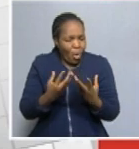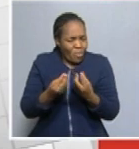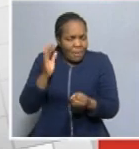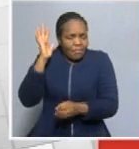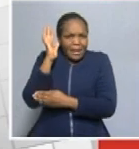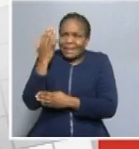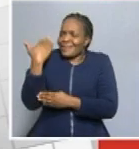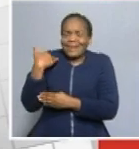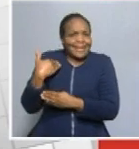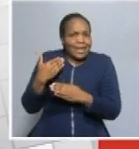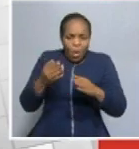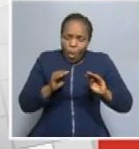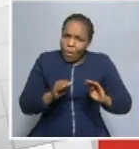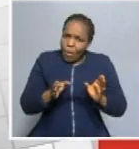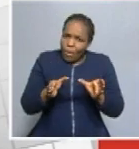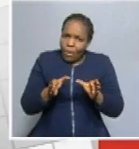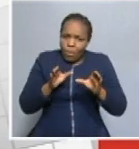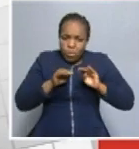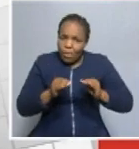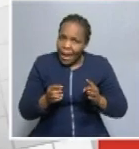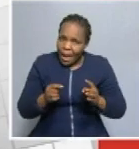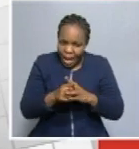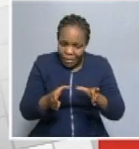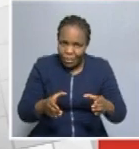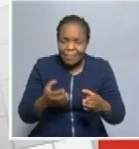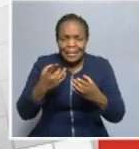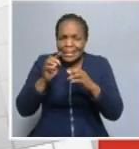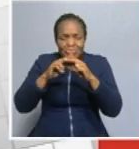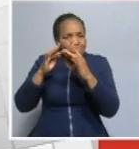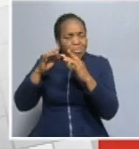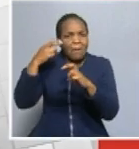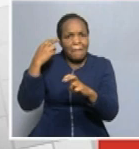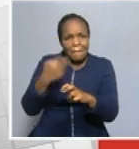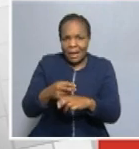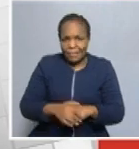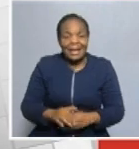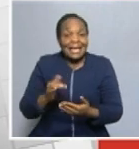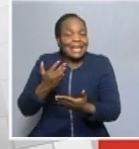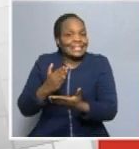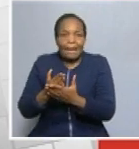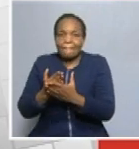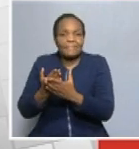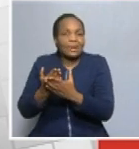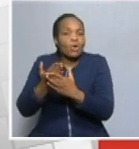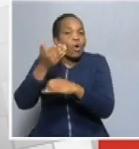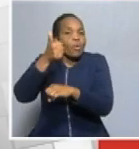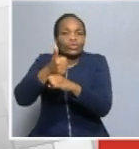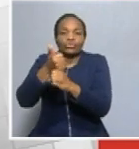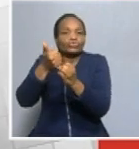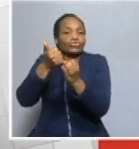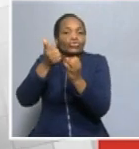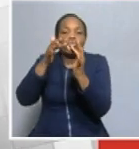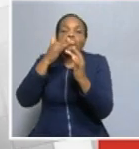and with the added challenges of lack of infrastructure and technological advances in the regions,